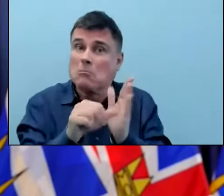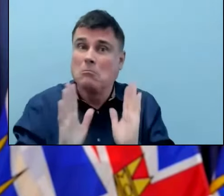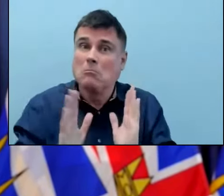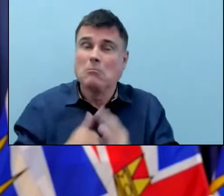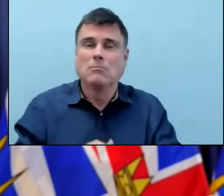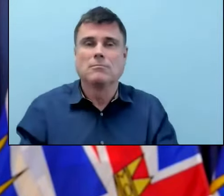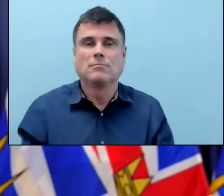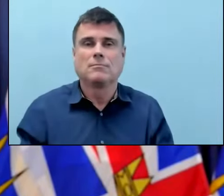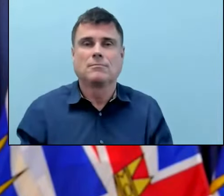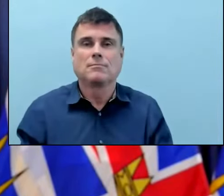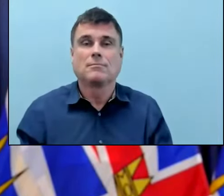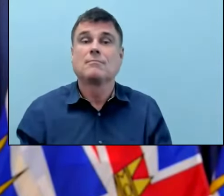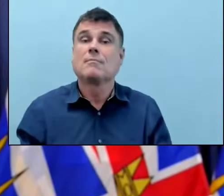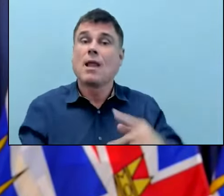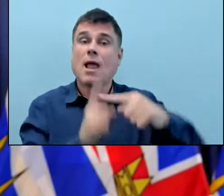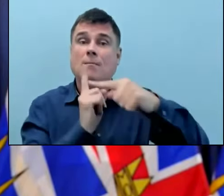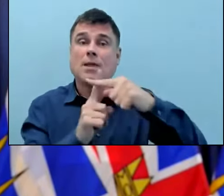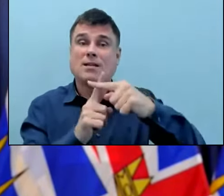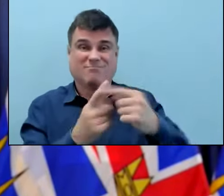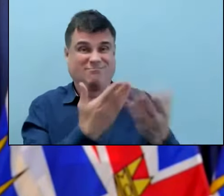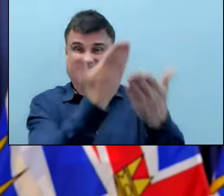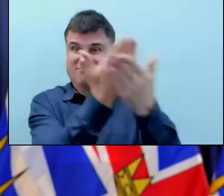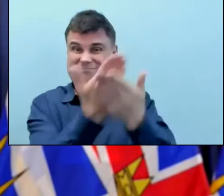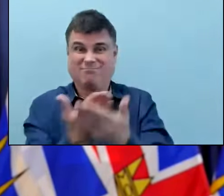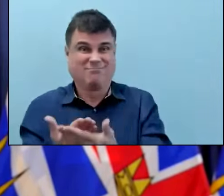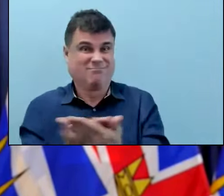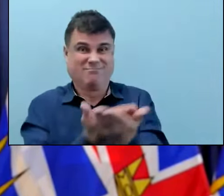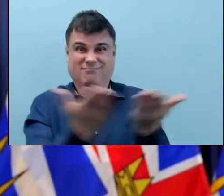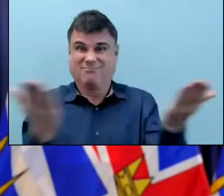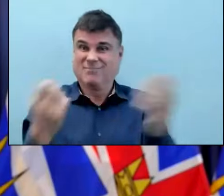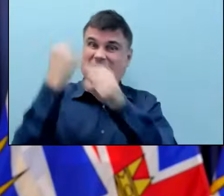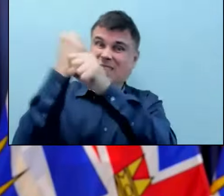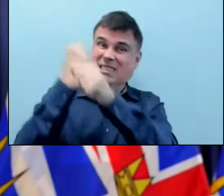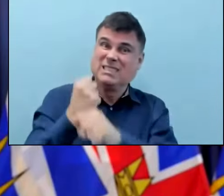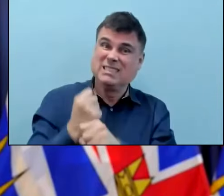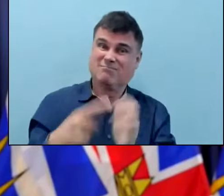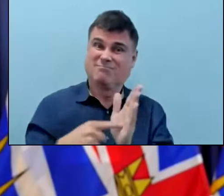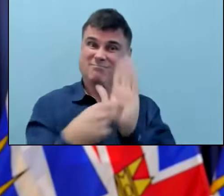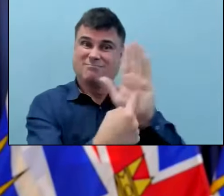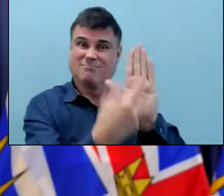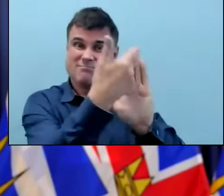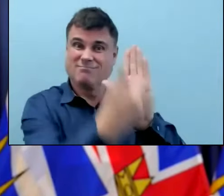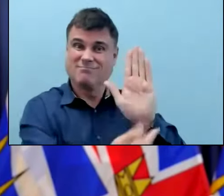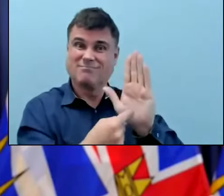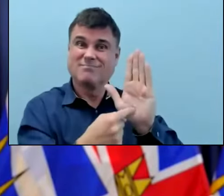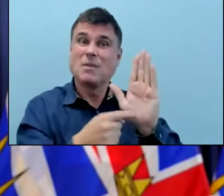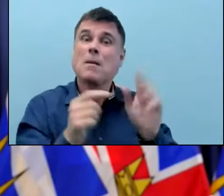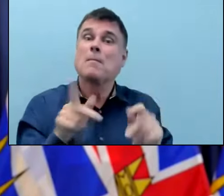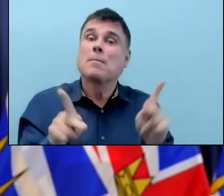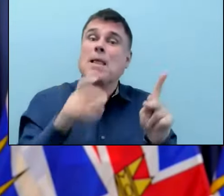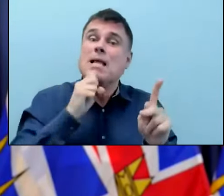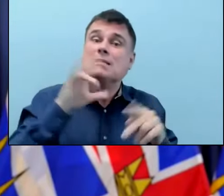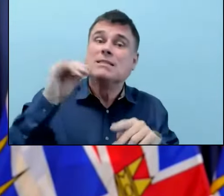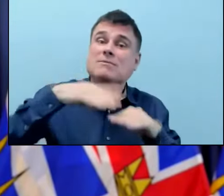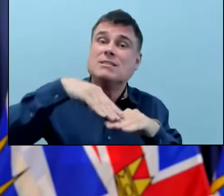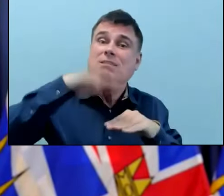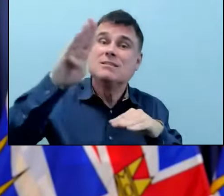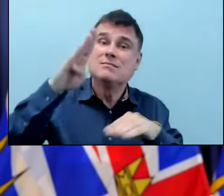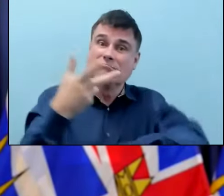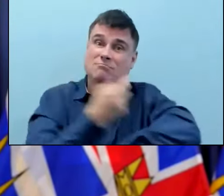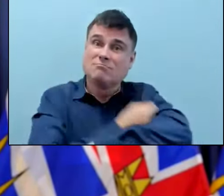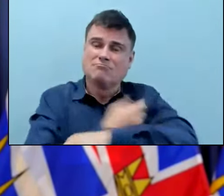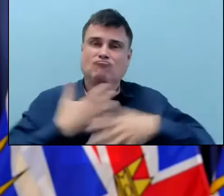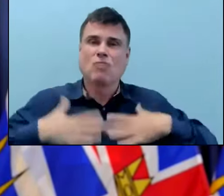demonstrated by the data and demonstrated and understood by those over 70 based on their uptake of the extraordinary